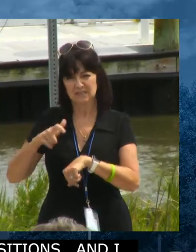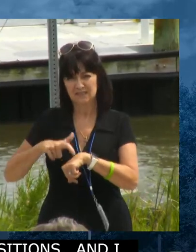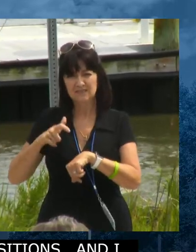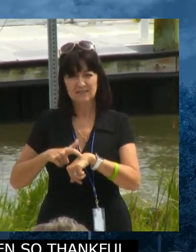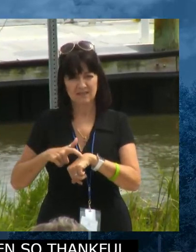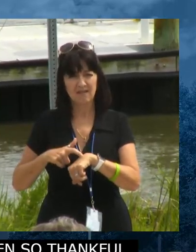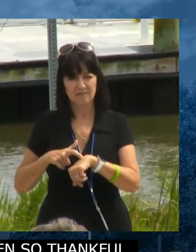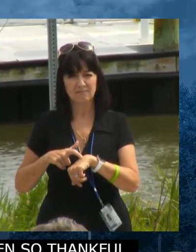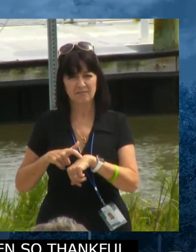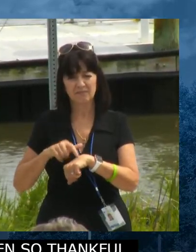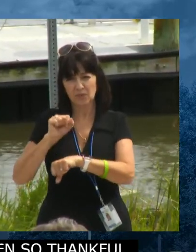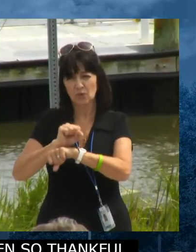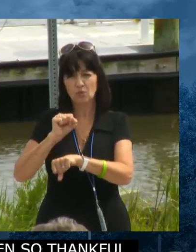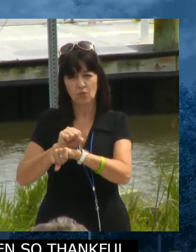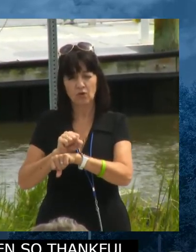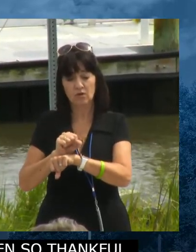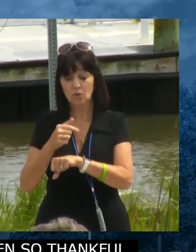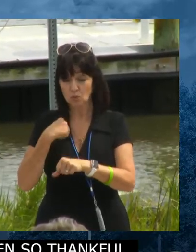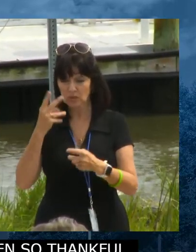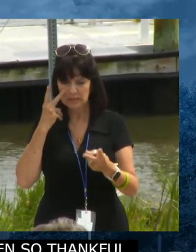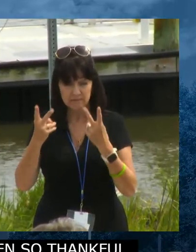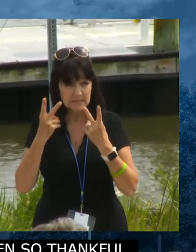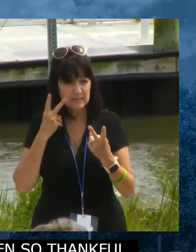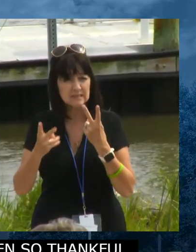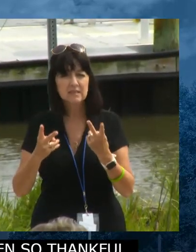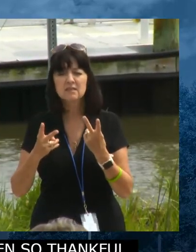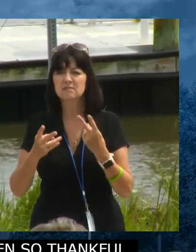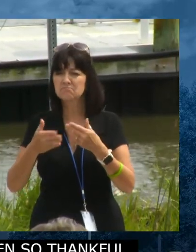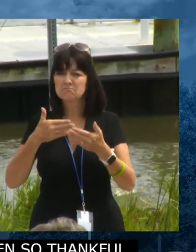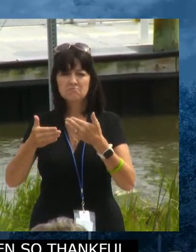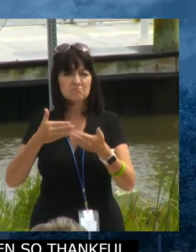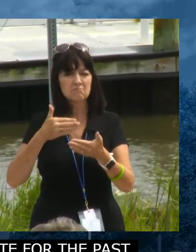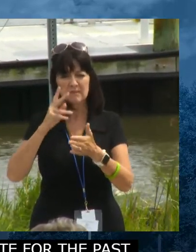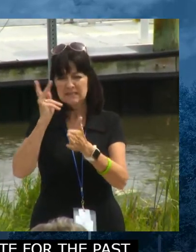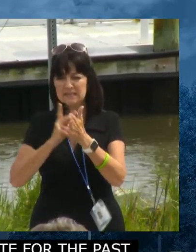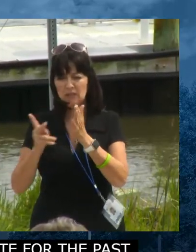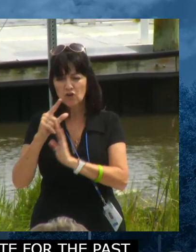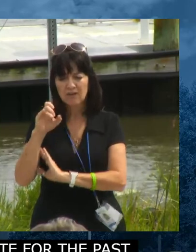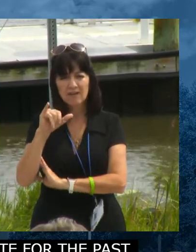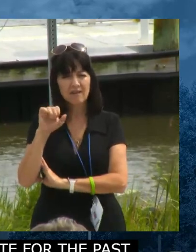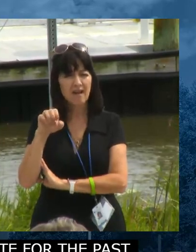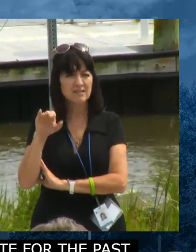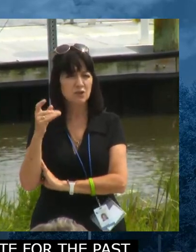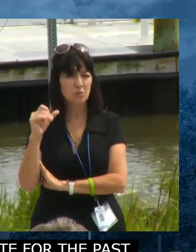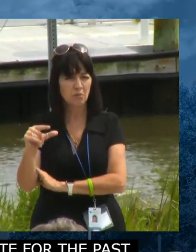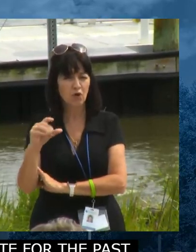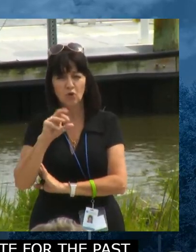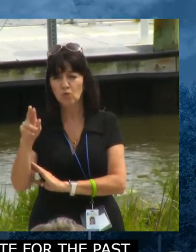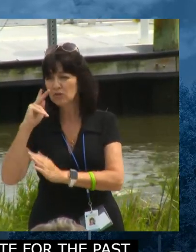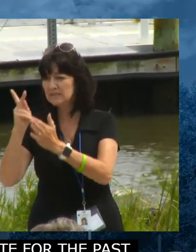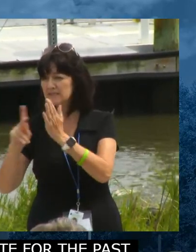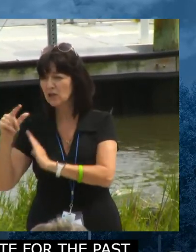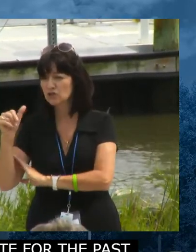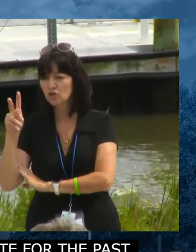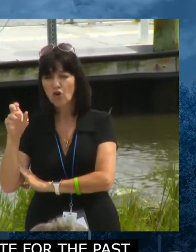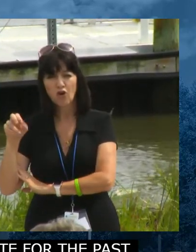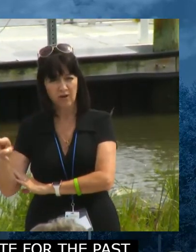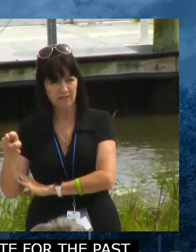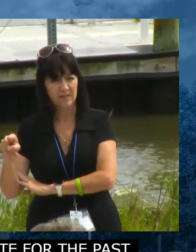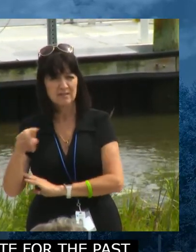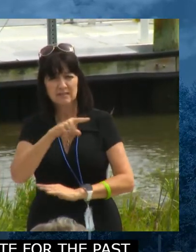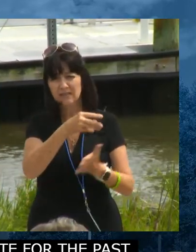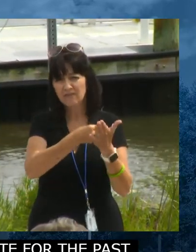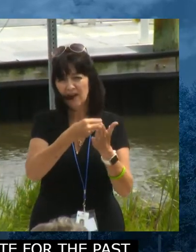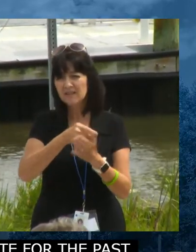come before us as nominees, whether it's Secretary Geisenberg in finance or Secretary Garvin, whose work has such a tremendous impact